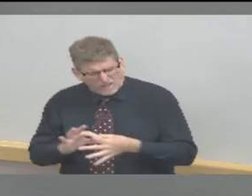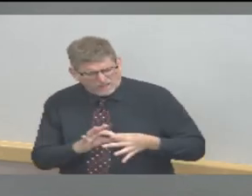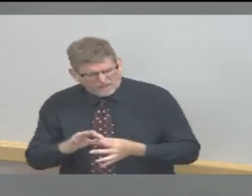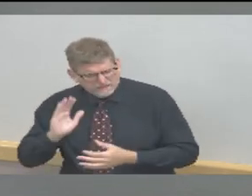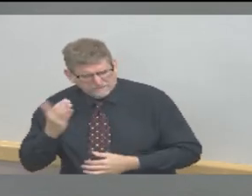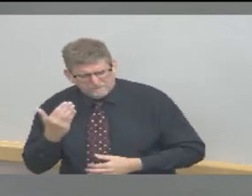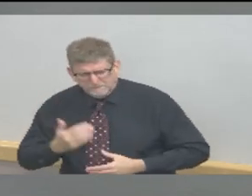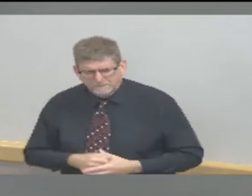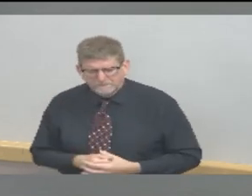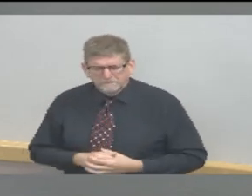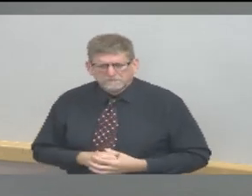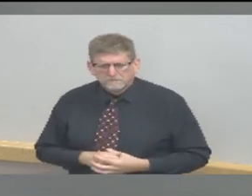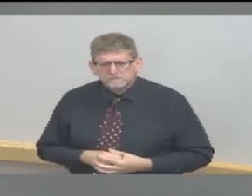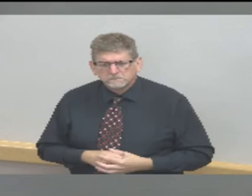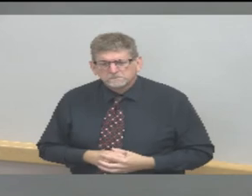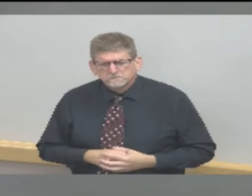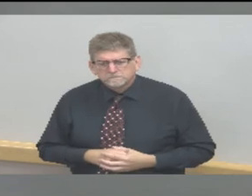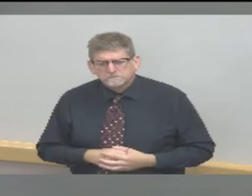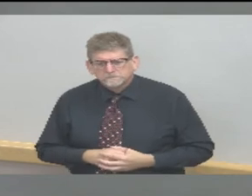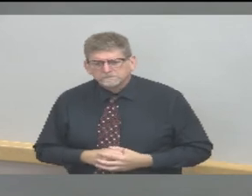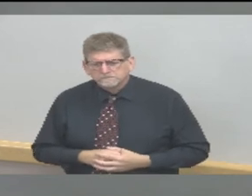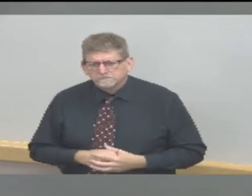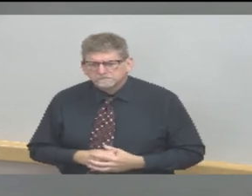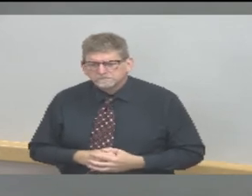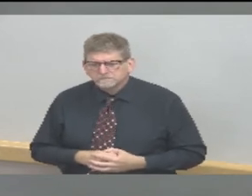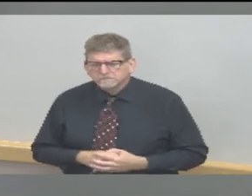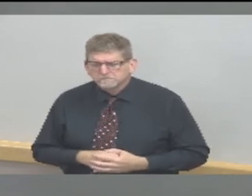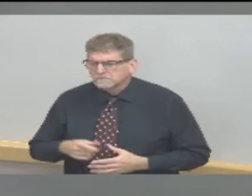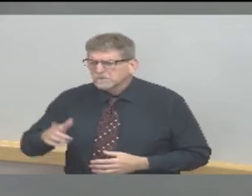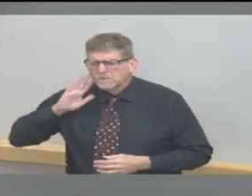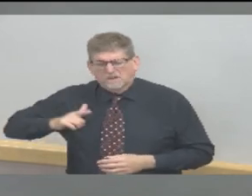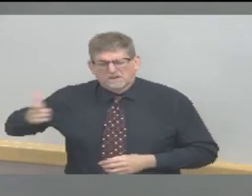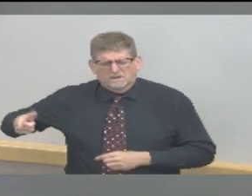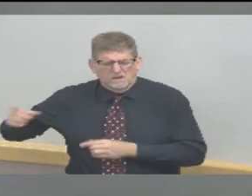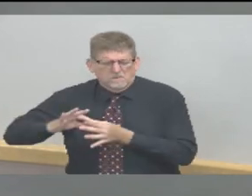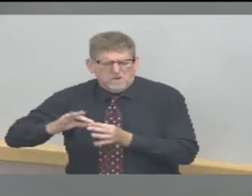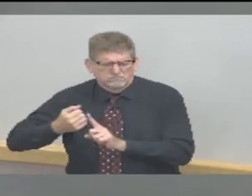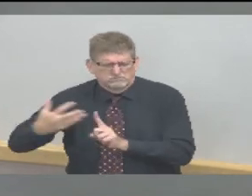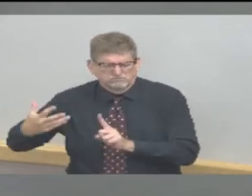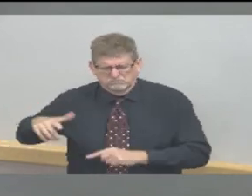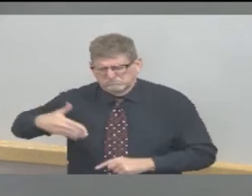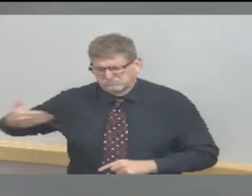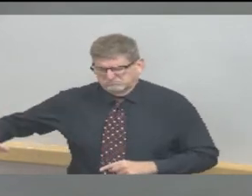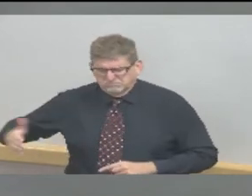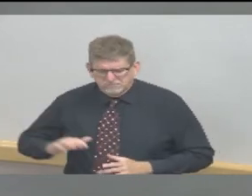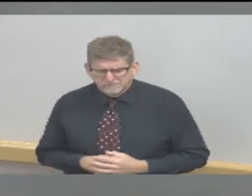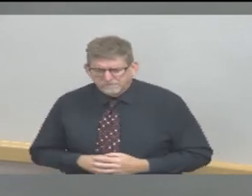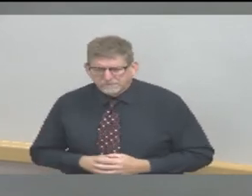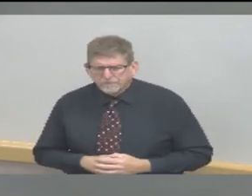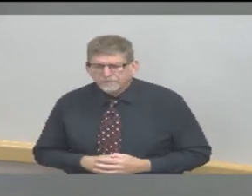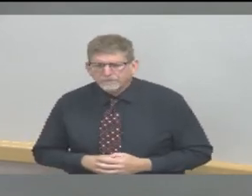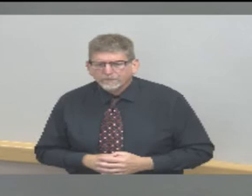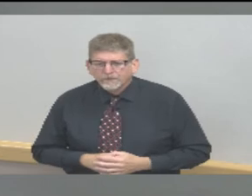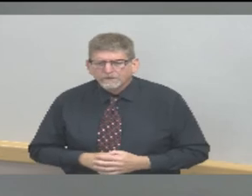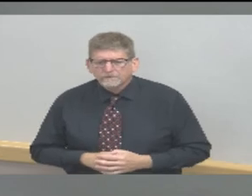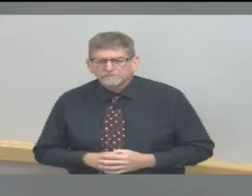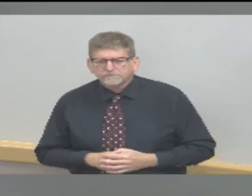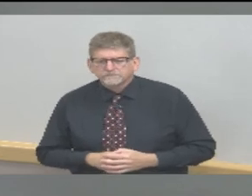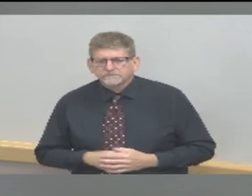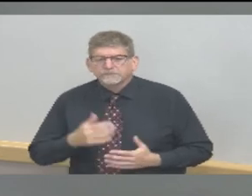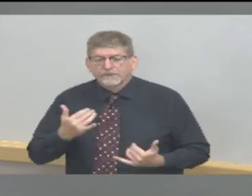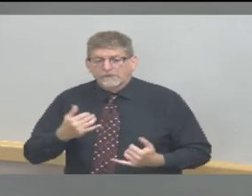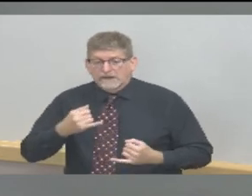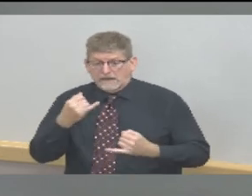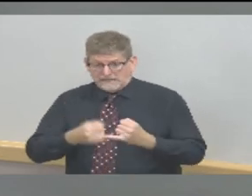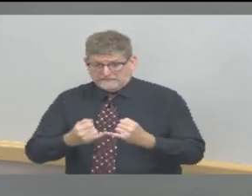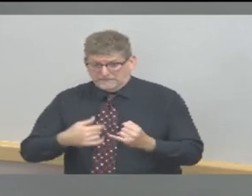briefings with the governor the last topic that I wanted to touch on briefly is a